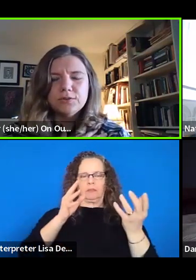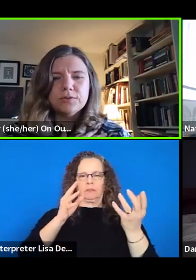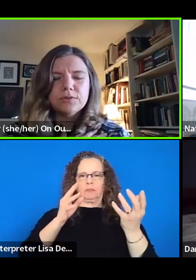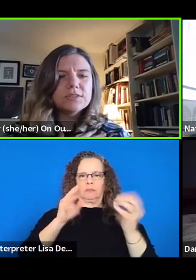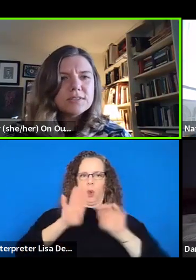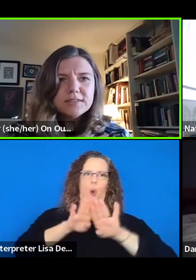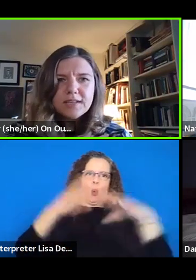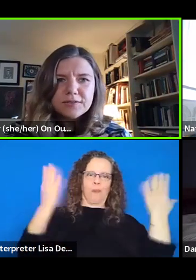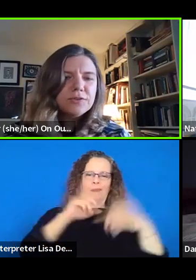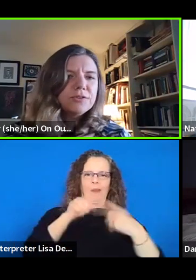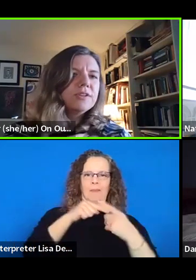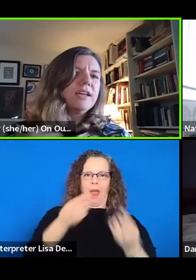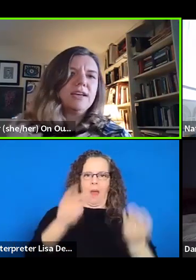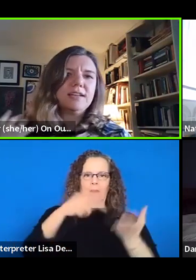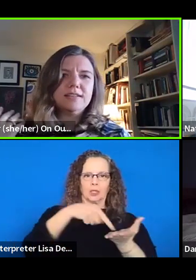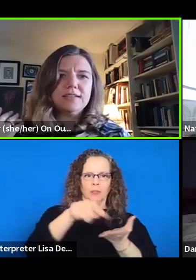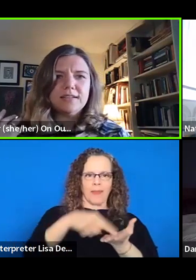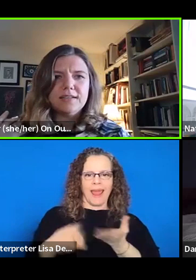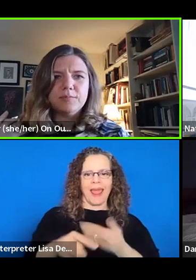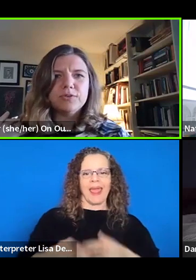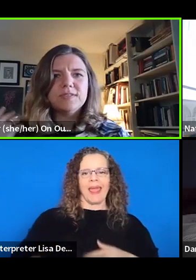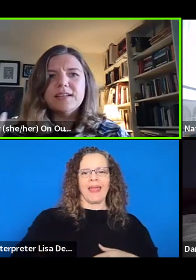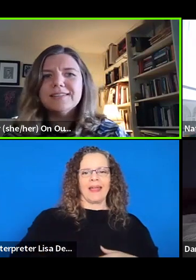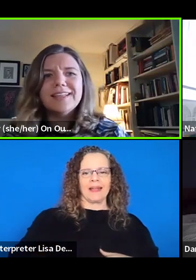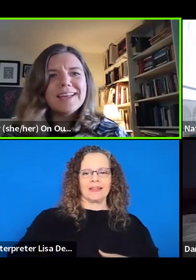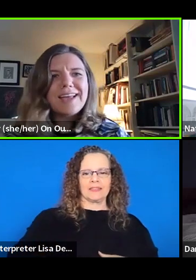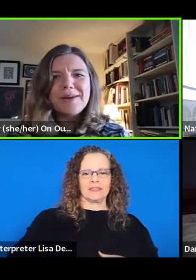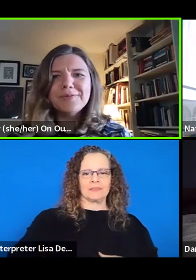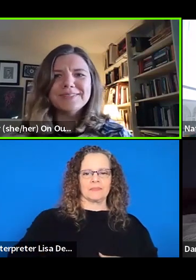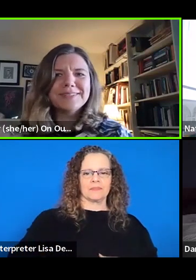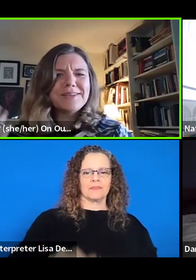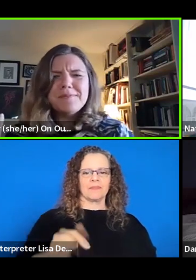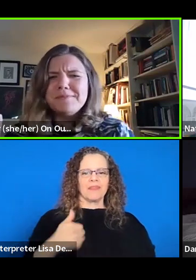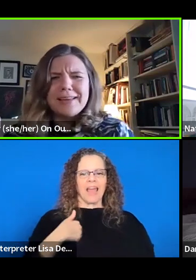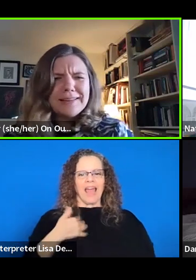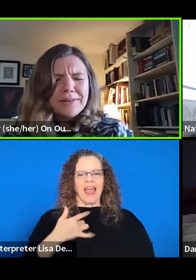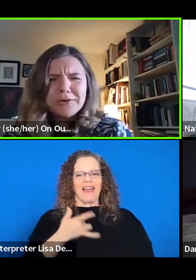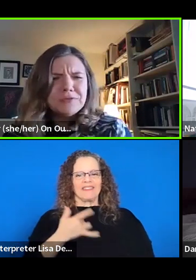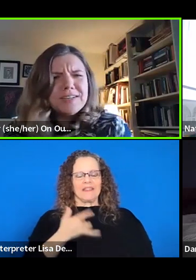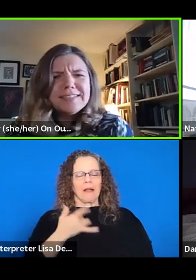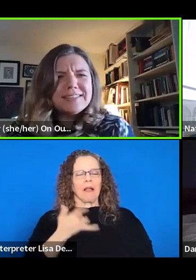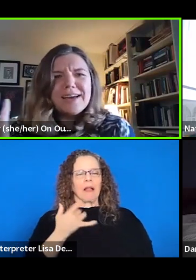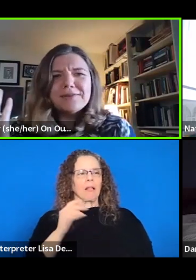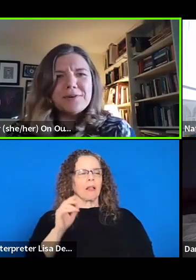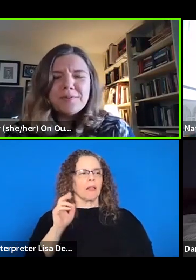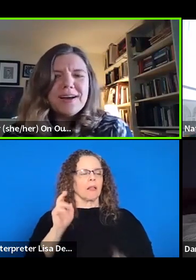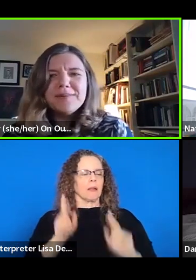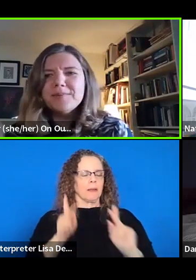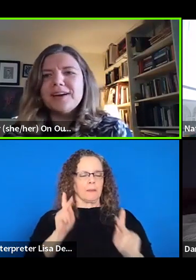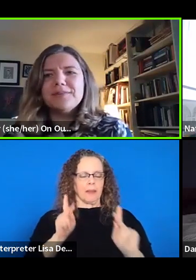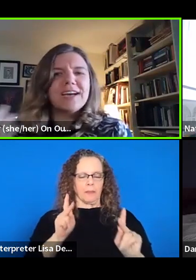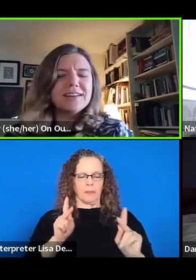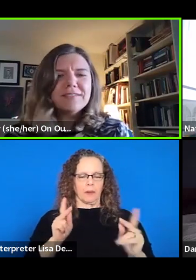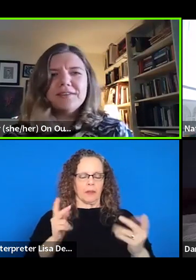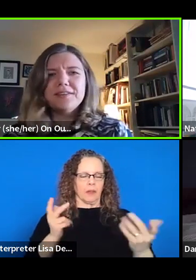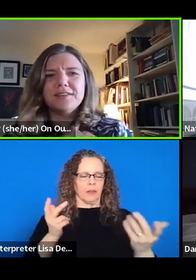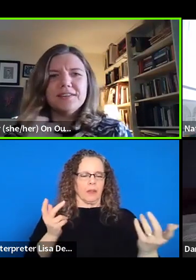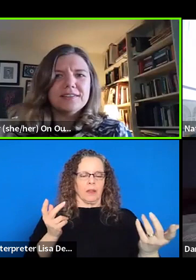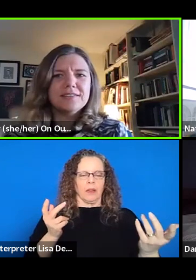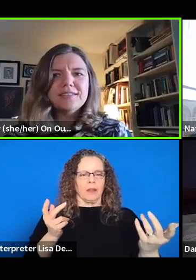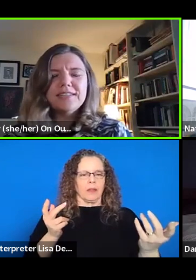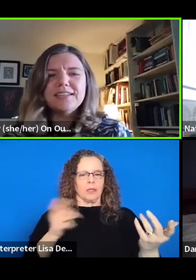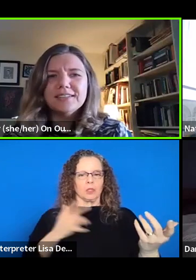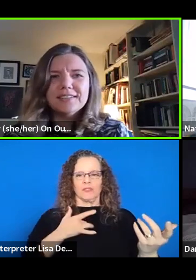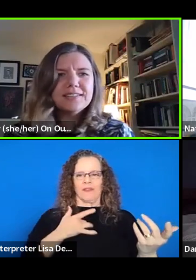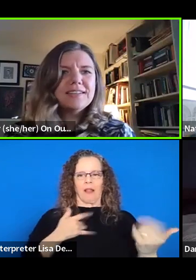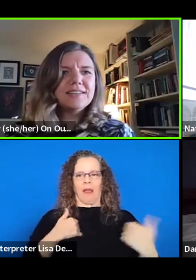need to look successful and, uh, present like I was making large fees. I don't know why, but that was kind of the,